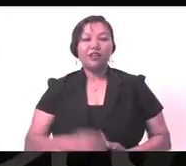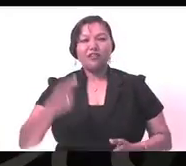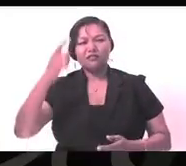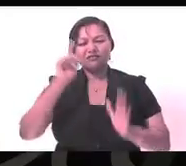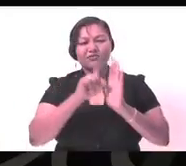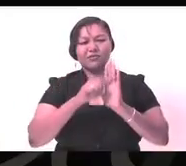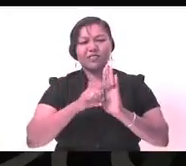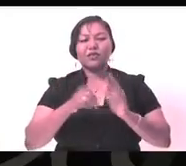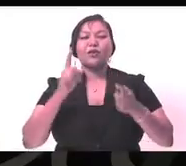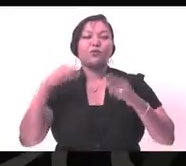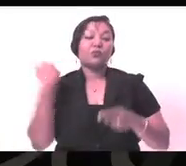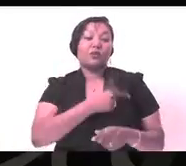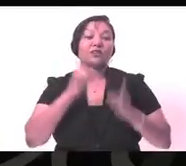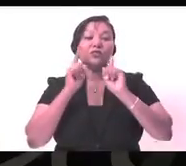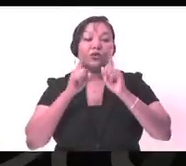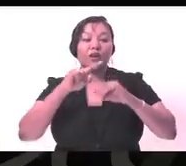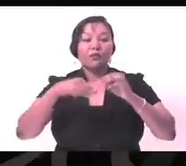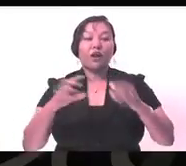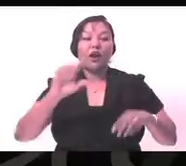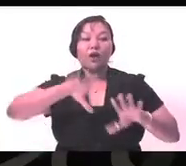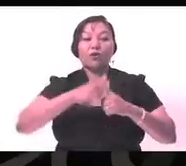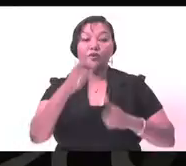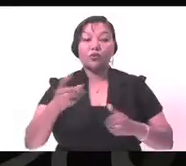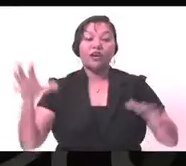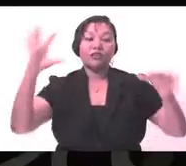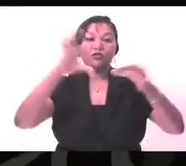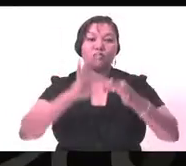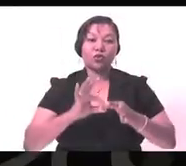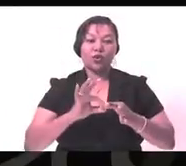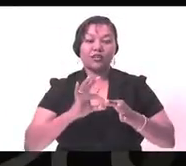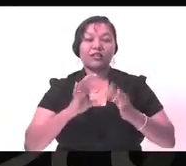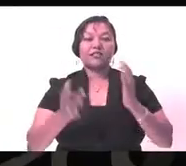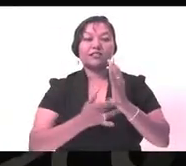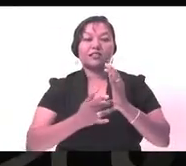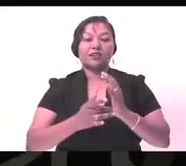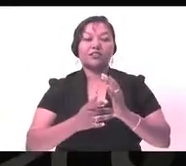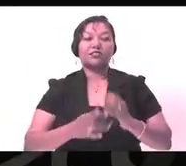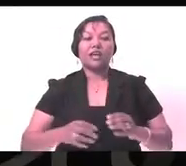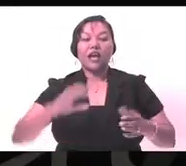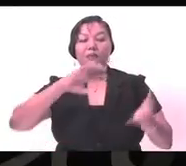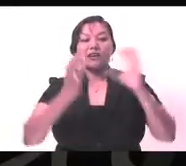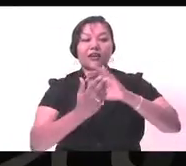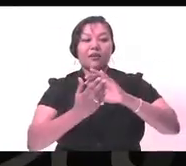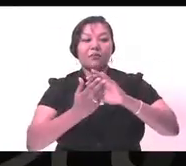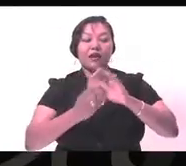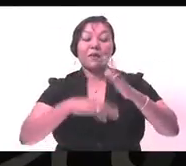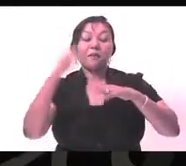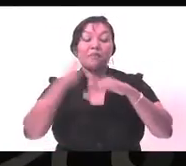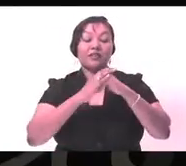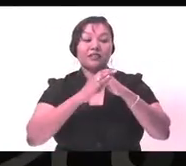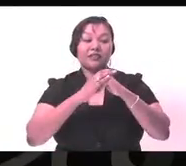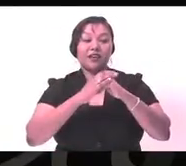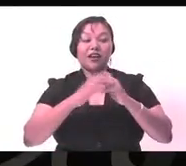For the next few moments, we will explore how you can be part of this revolution and become a